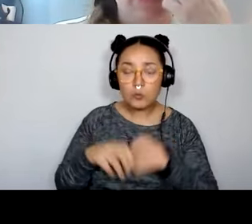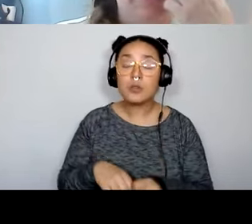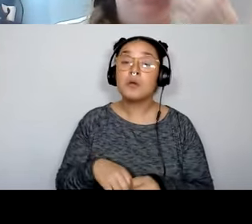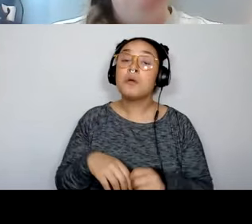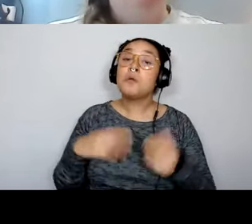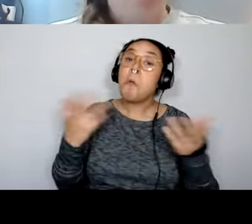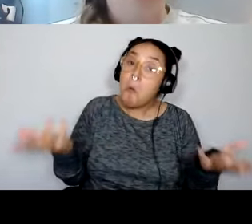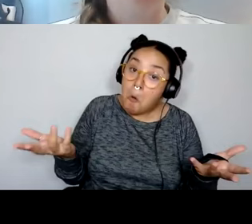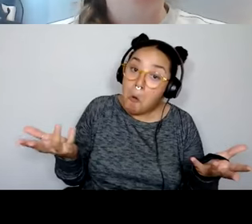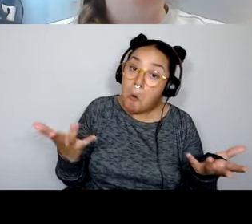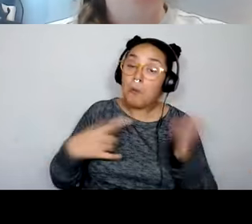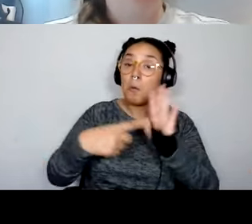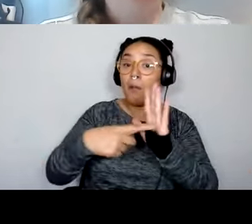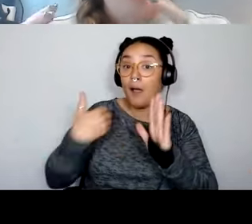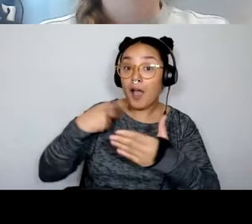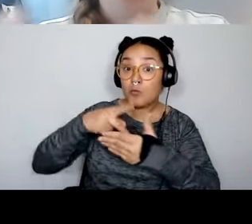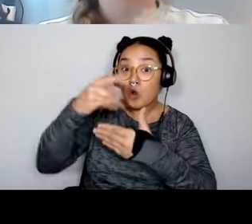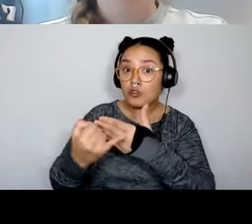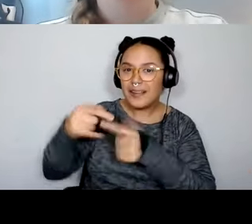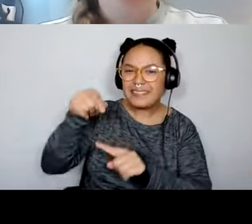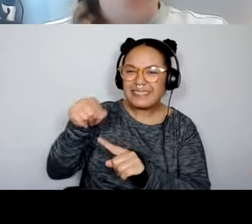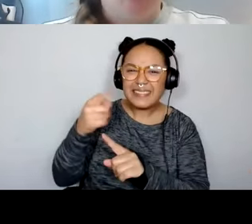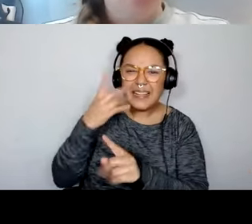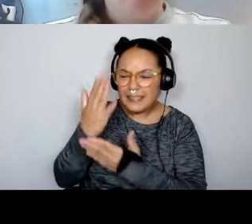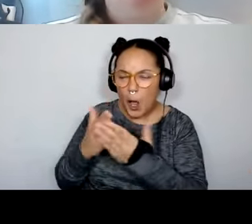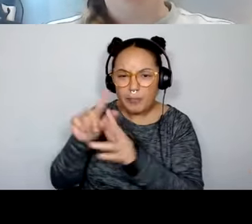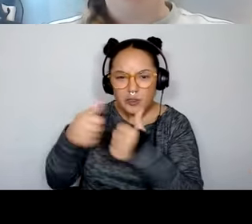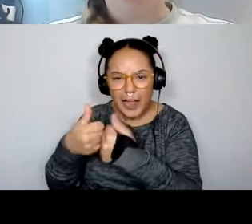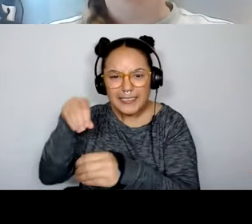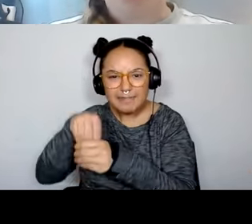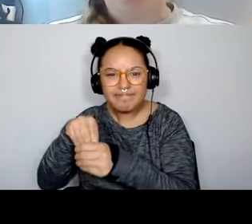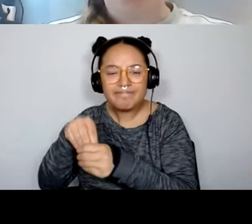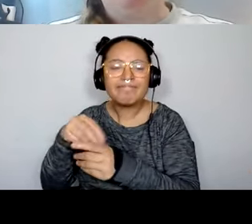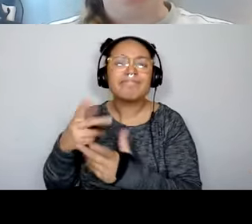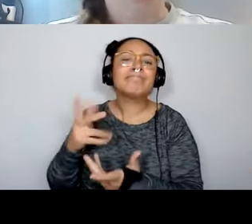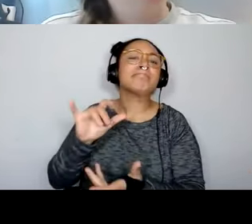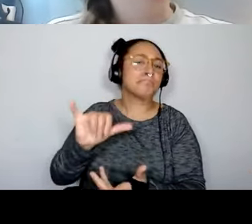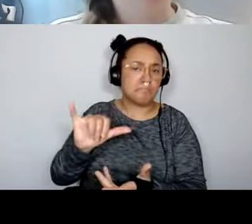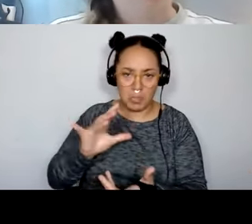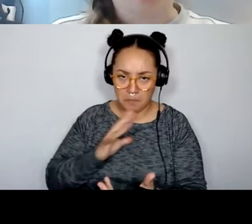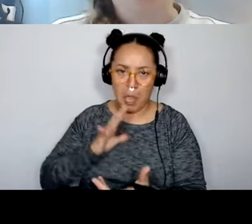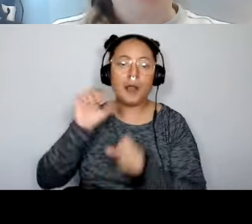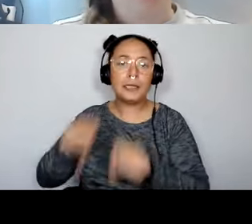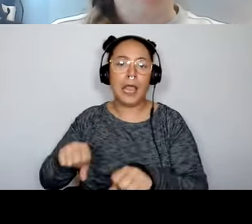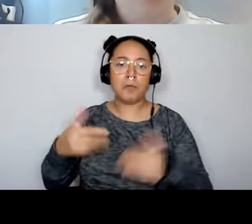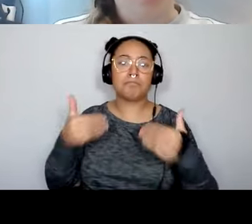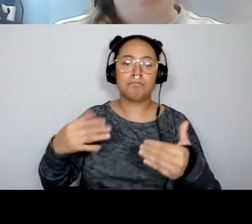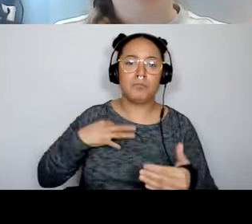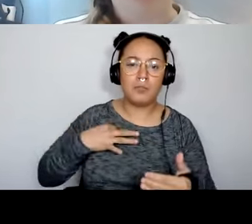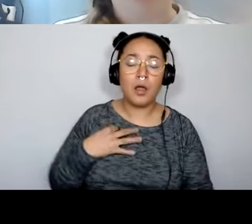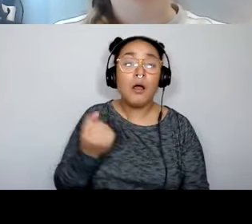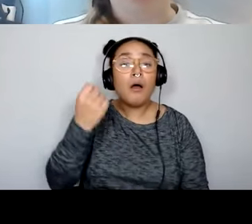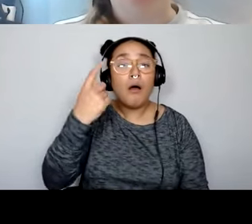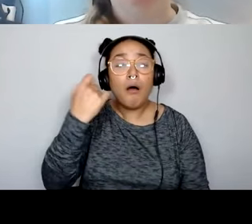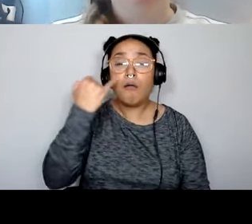project. But again, it's not going to be a project that's fully formed in your mind. Or if it is a project that's ongoing